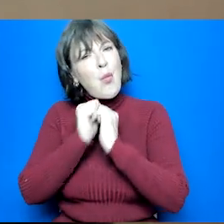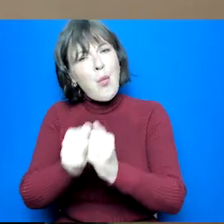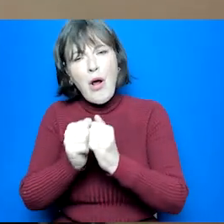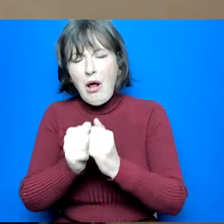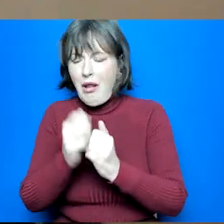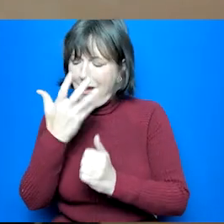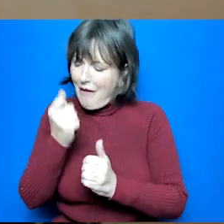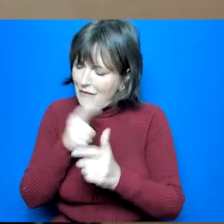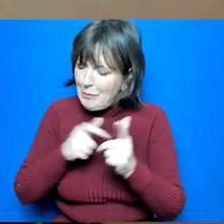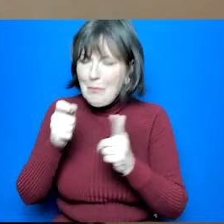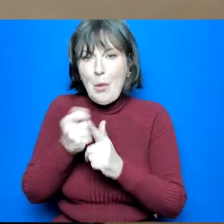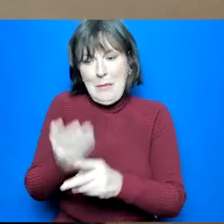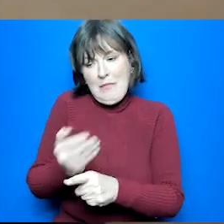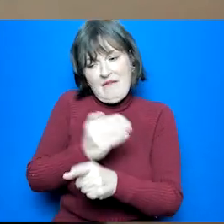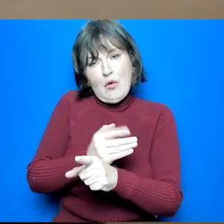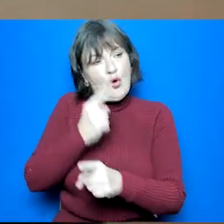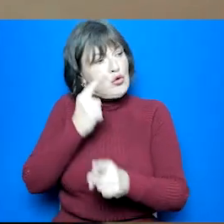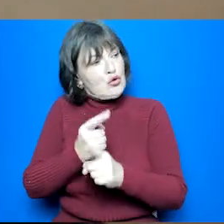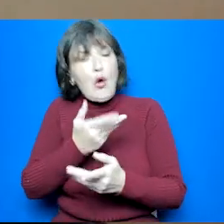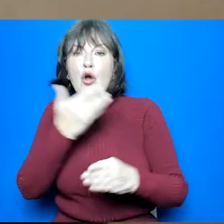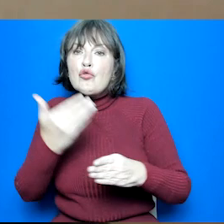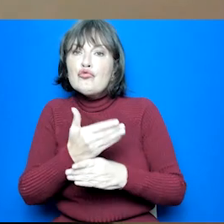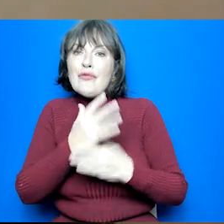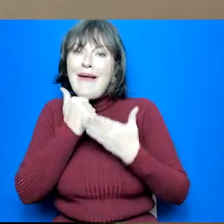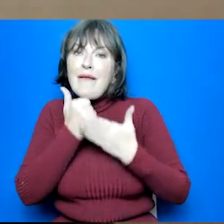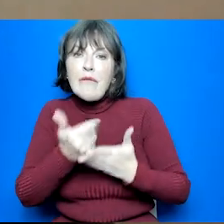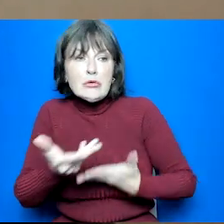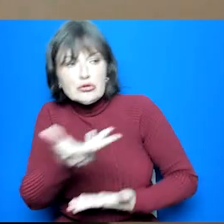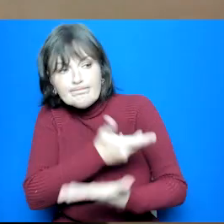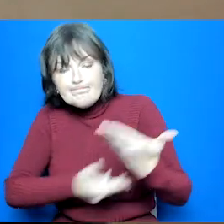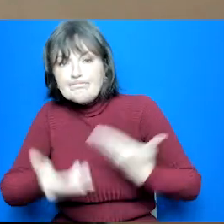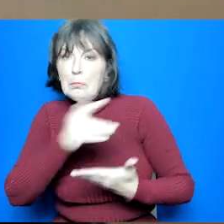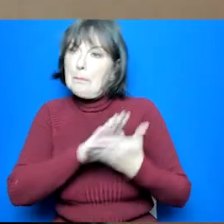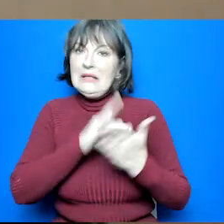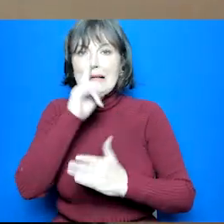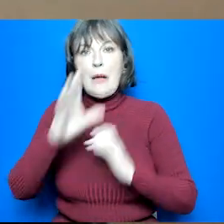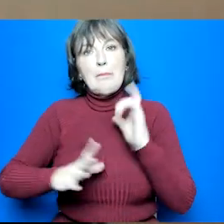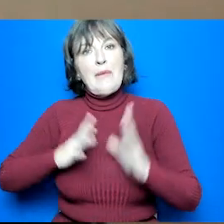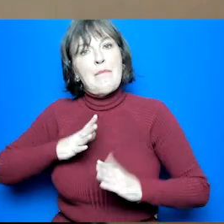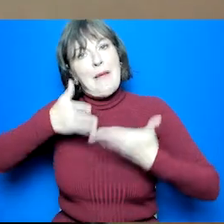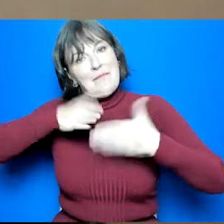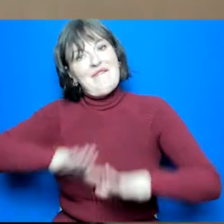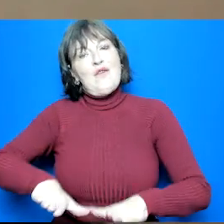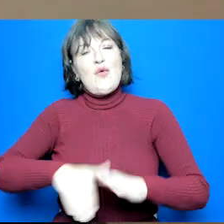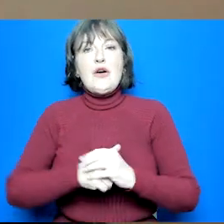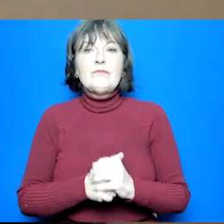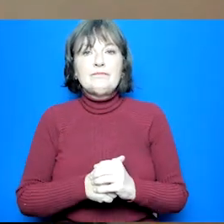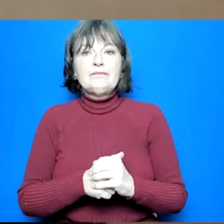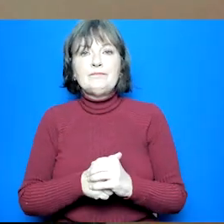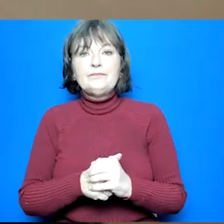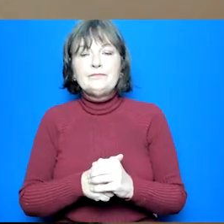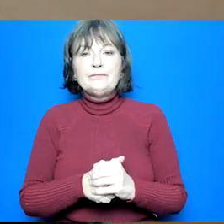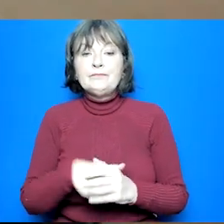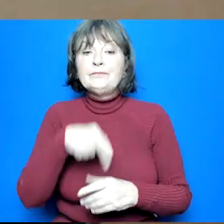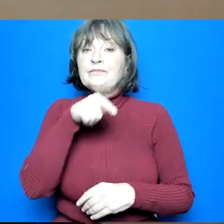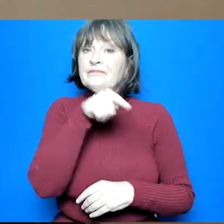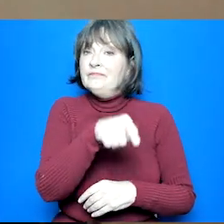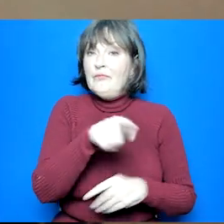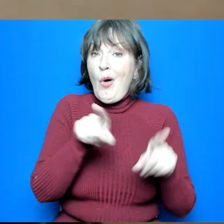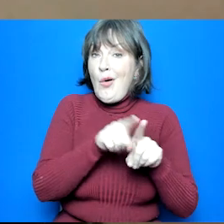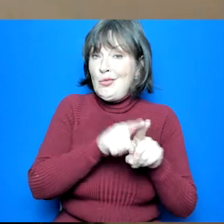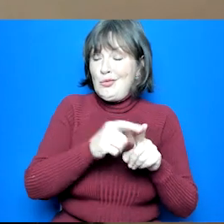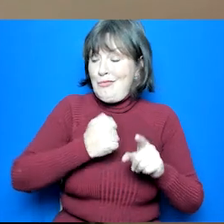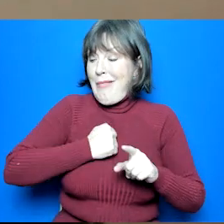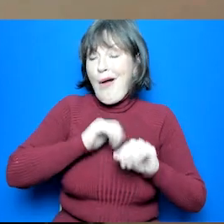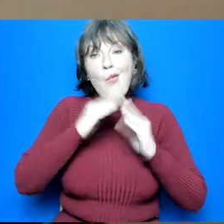talk these things over and point them in the right direction. The course search on my world of work is a really good way to explore college courses